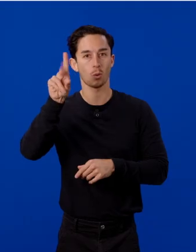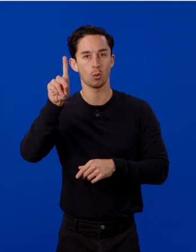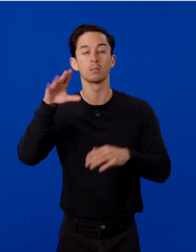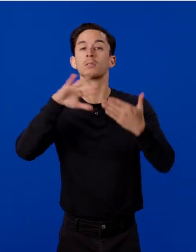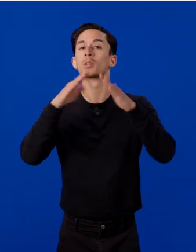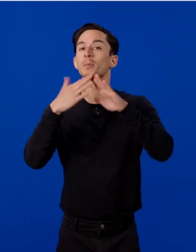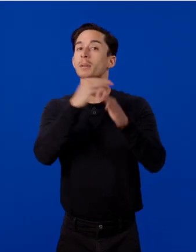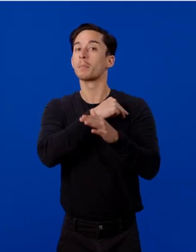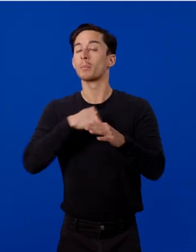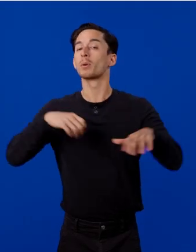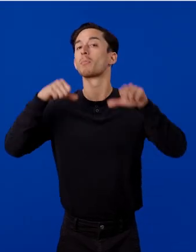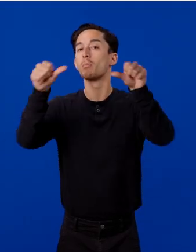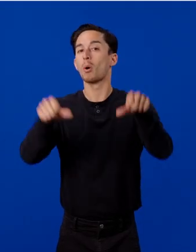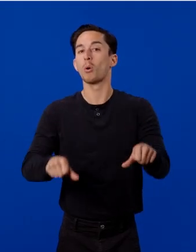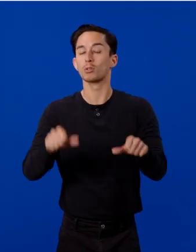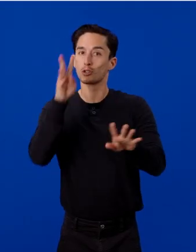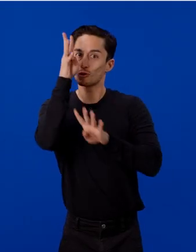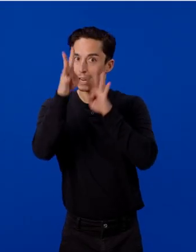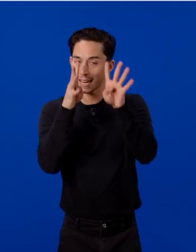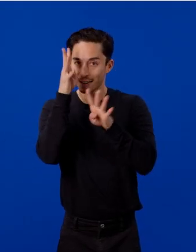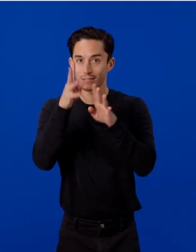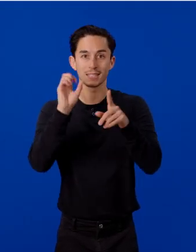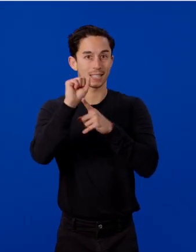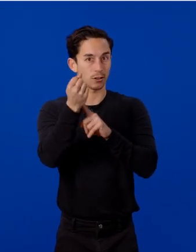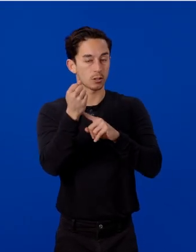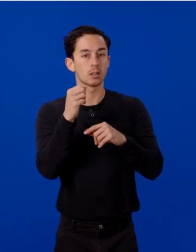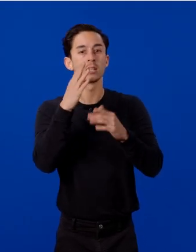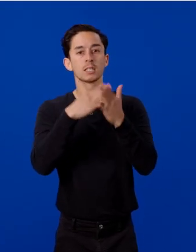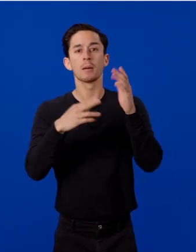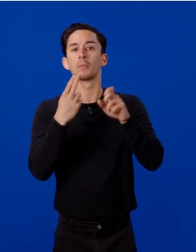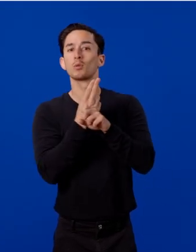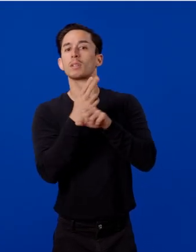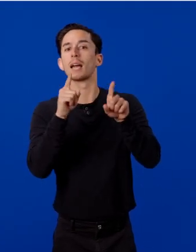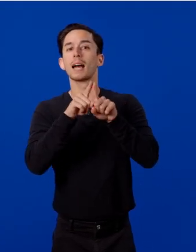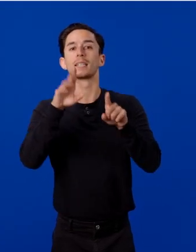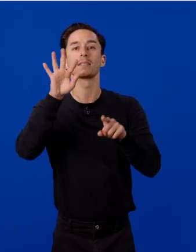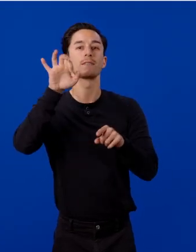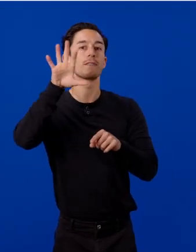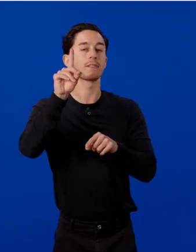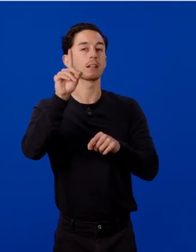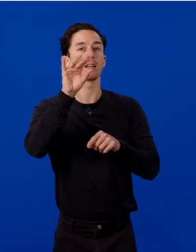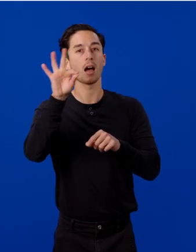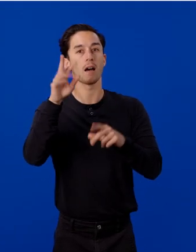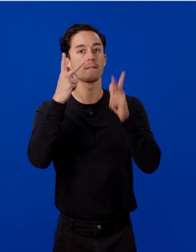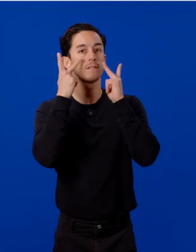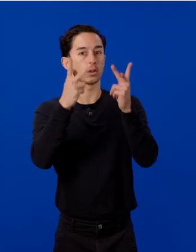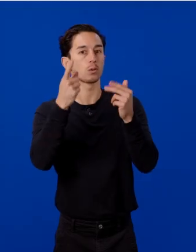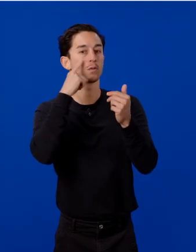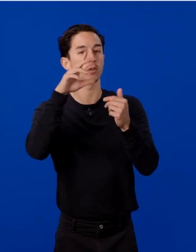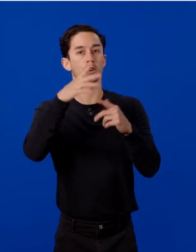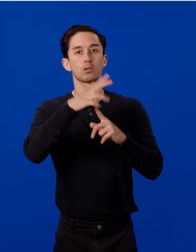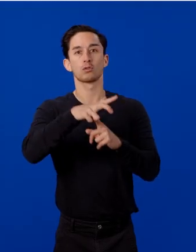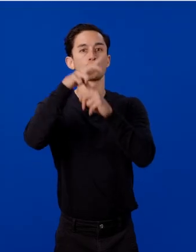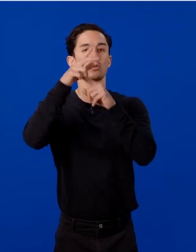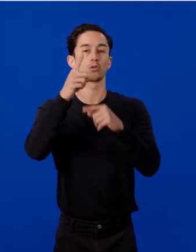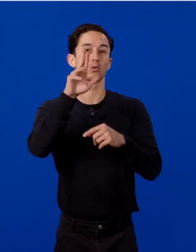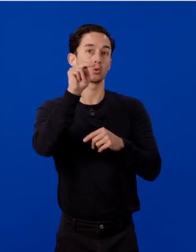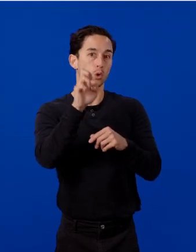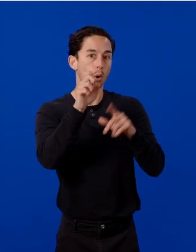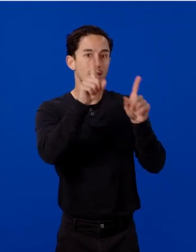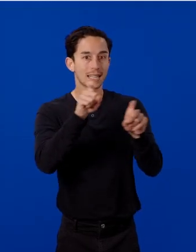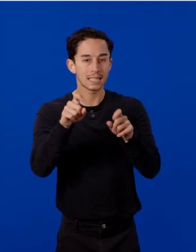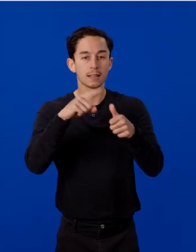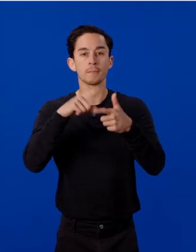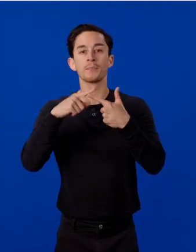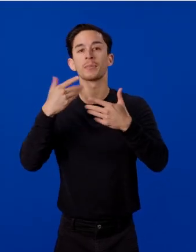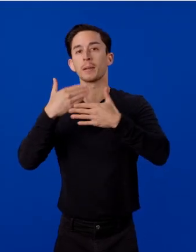their creative user scenario. Some people are using my app as a field of view tool for drone piloting, baby monitors and others to be able to